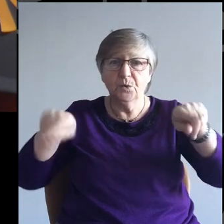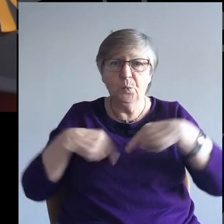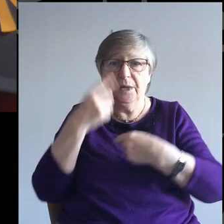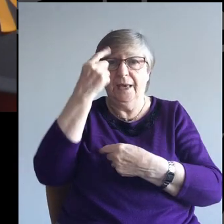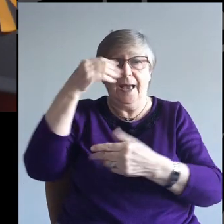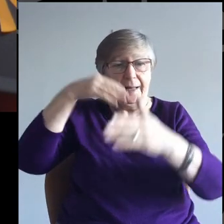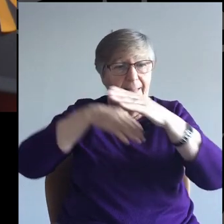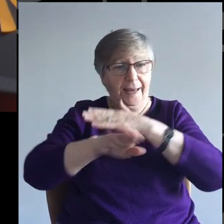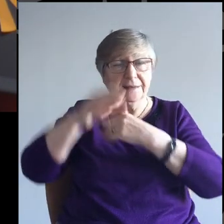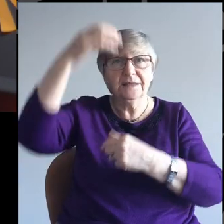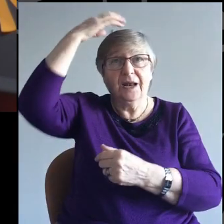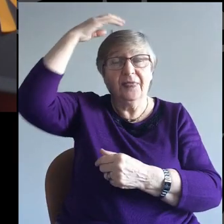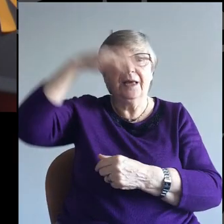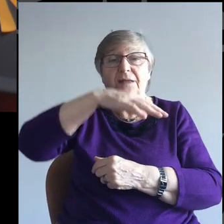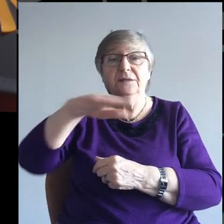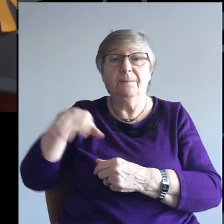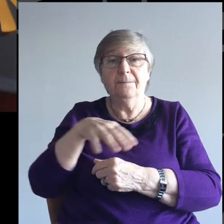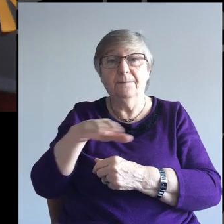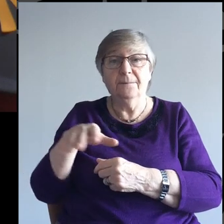of God.